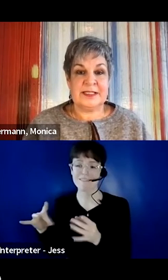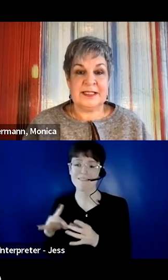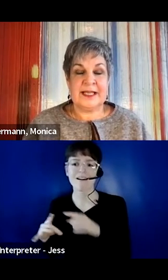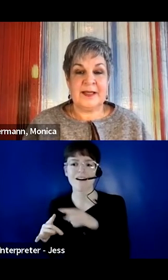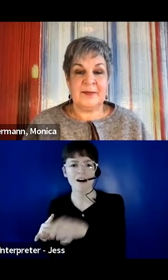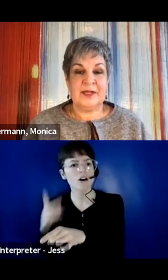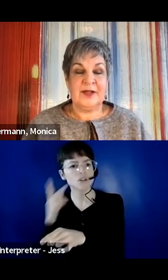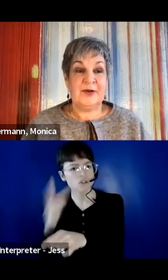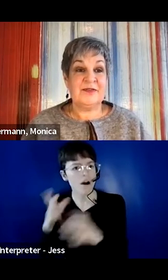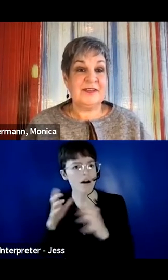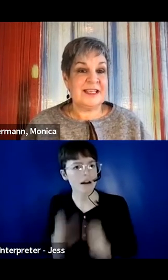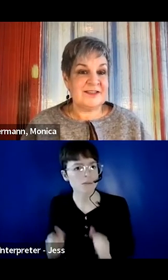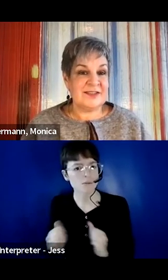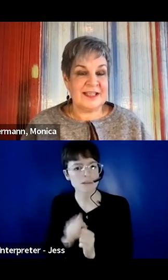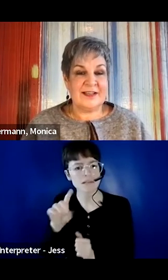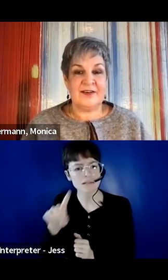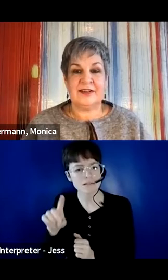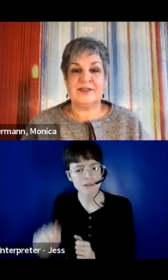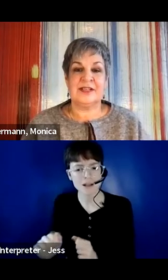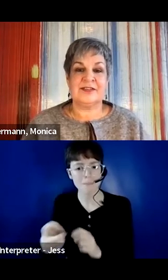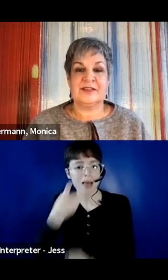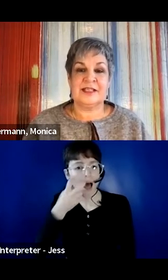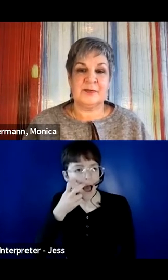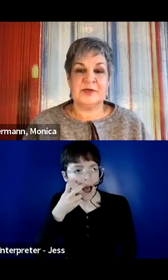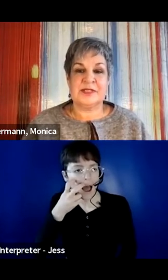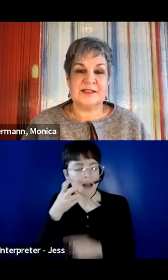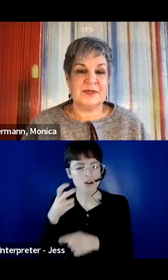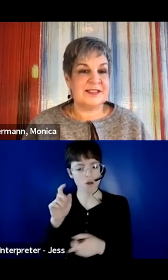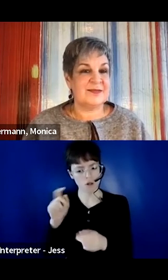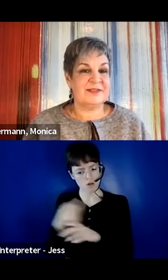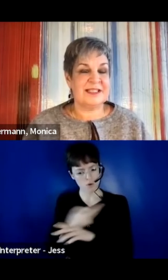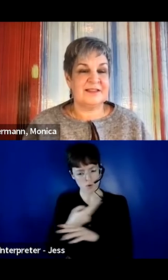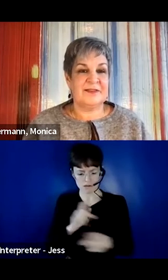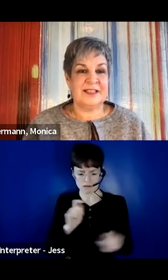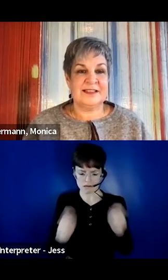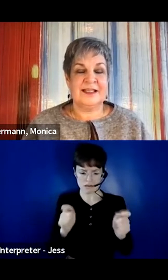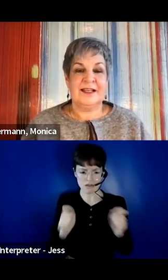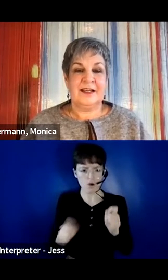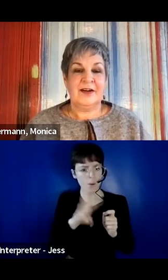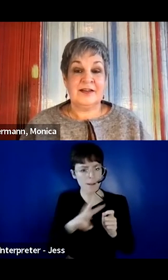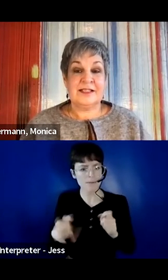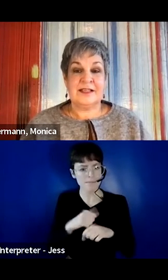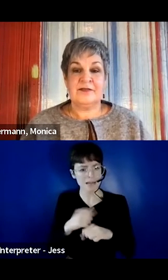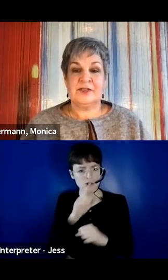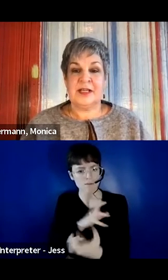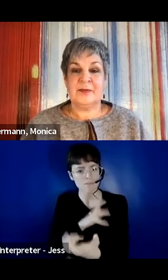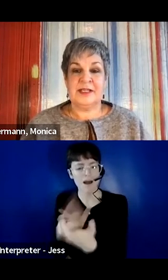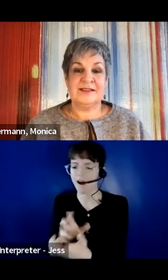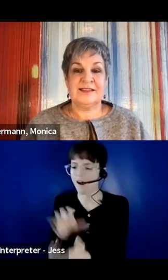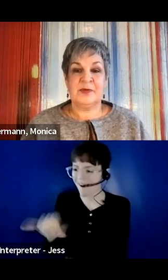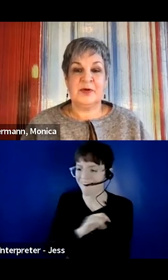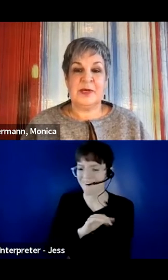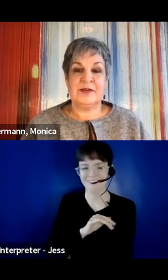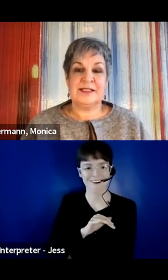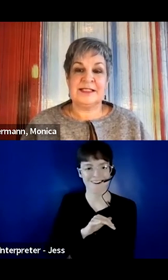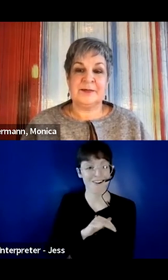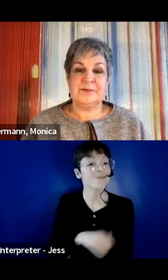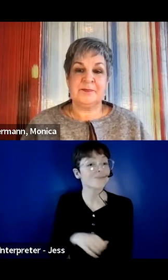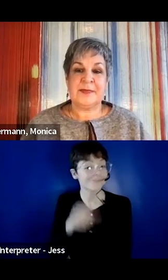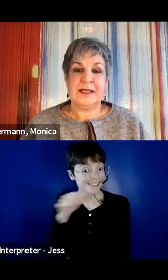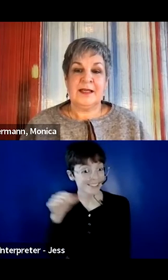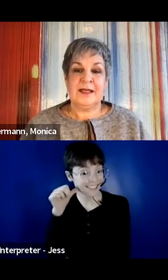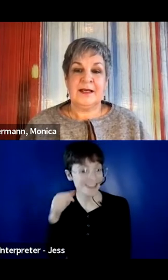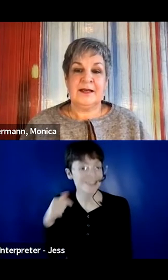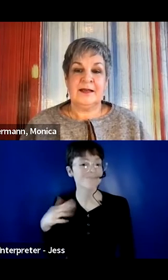when they were building the app. even yesterday at our International Day of Persons with Disabilities event, our executive champion spoke about